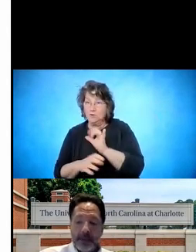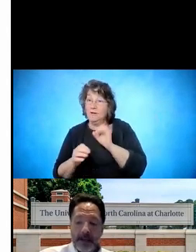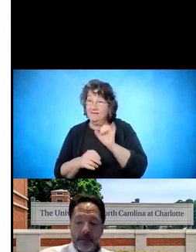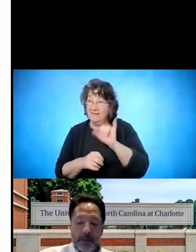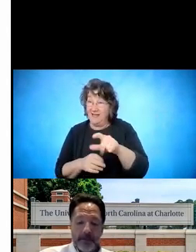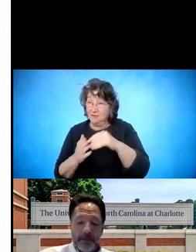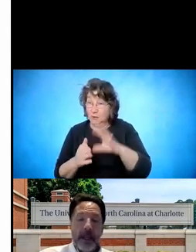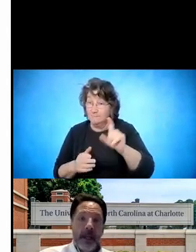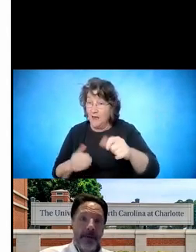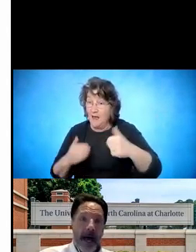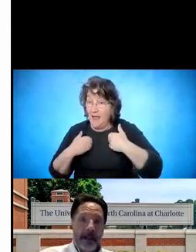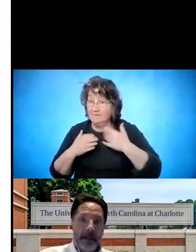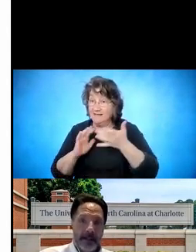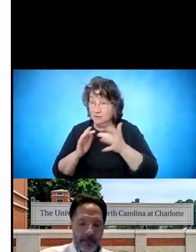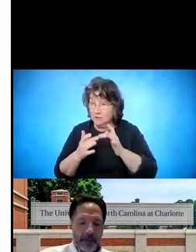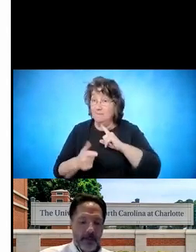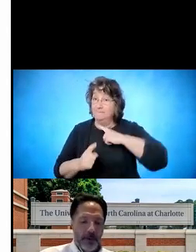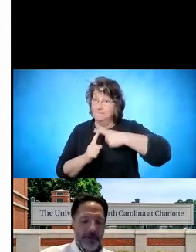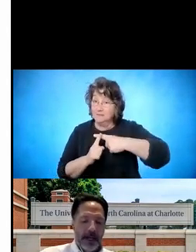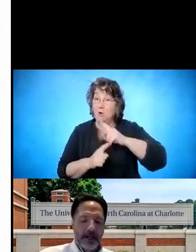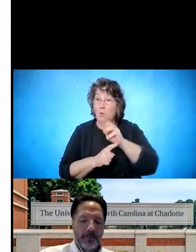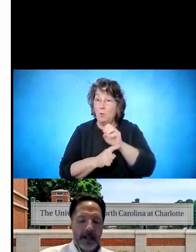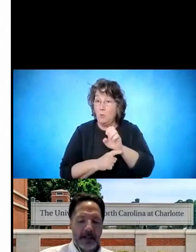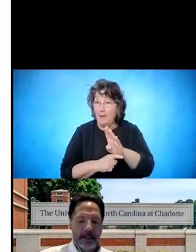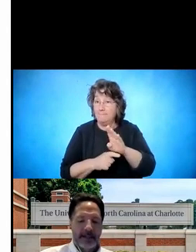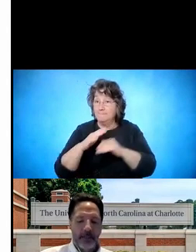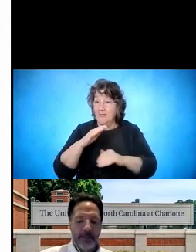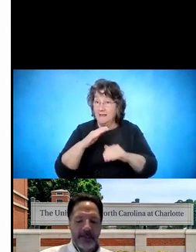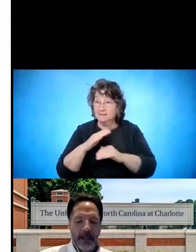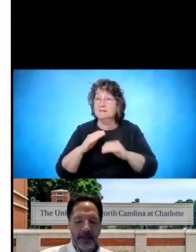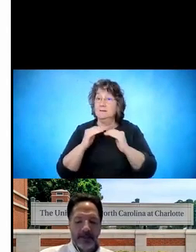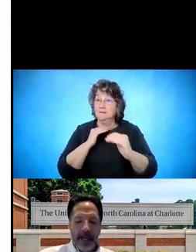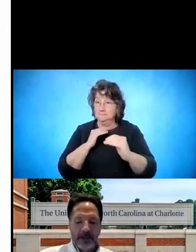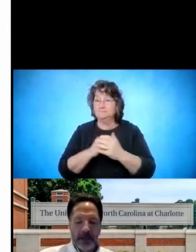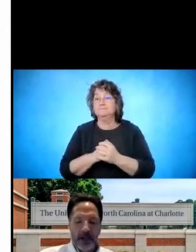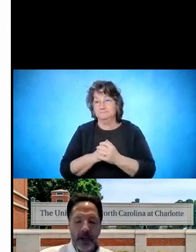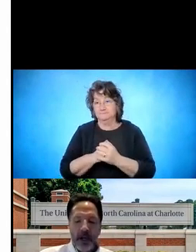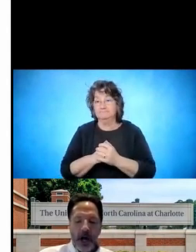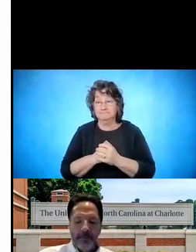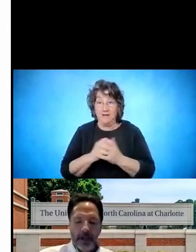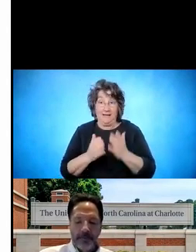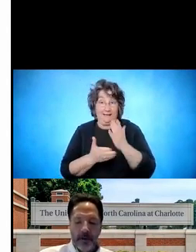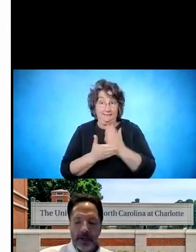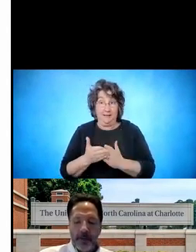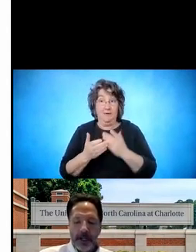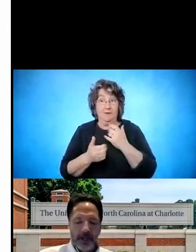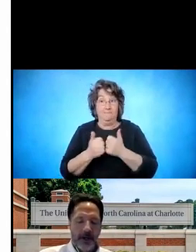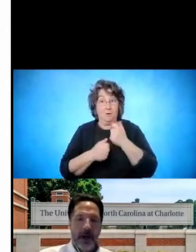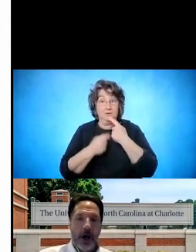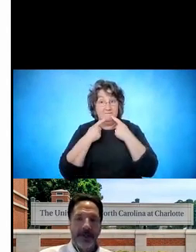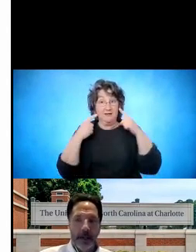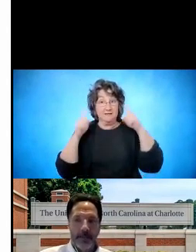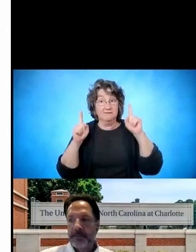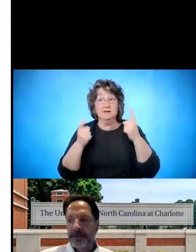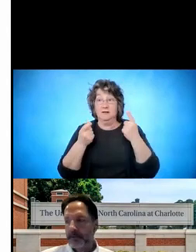a web-based platform. In fact, some of the most effective practices that we have seen over this past year often evolve a combination